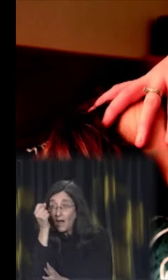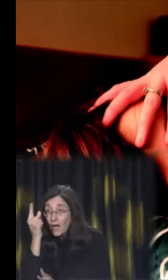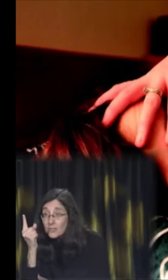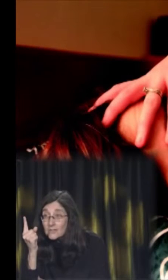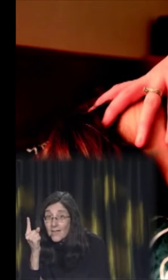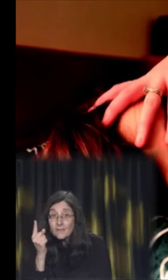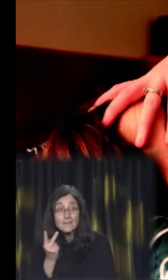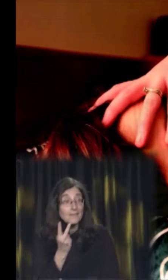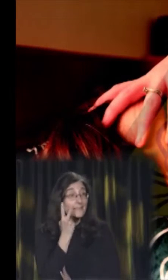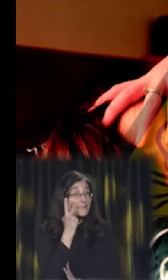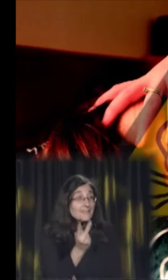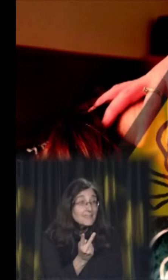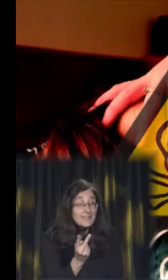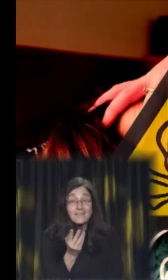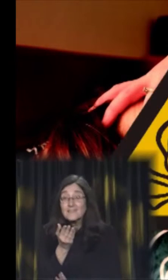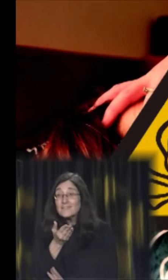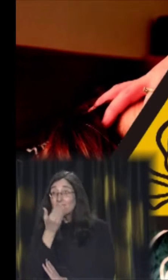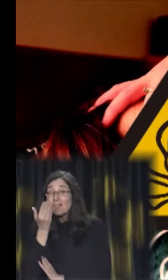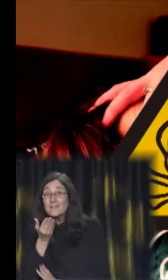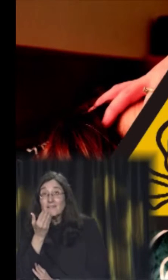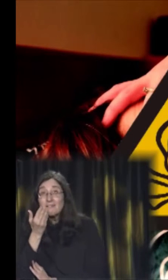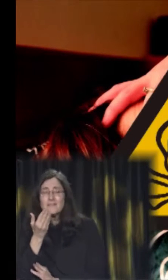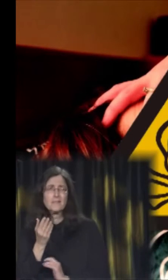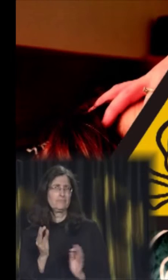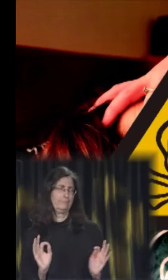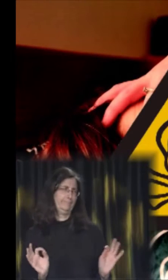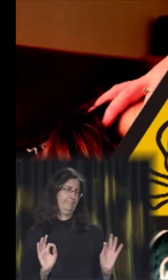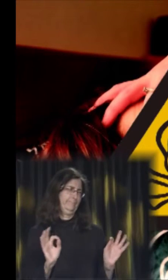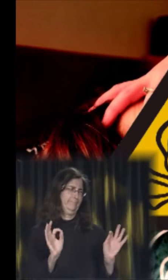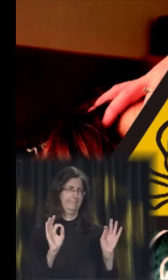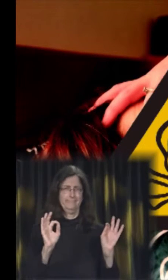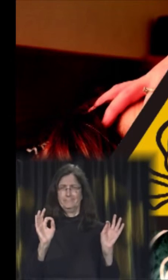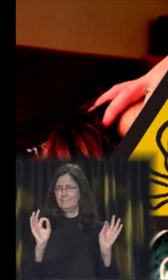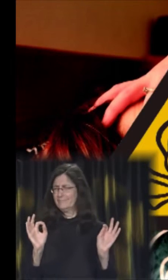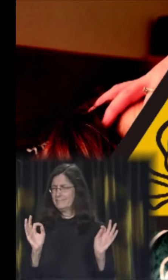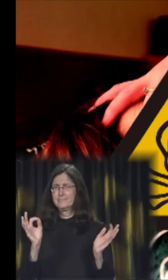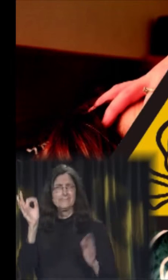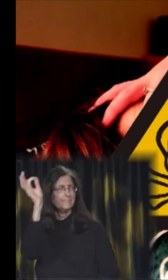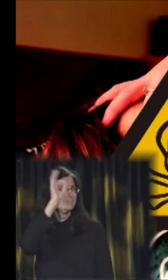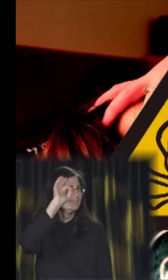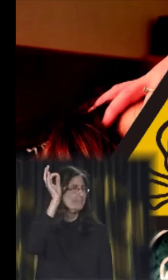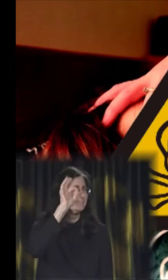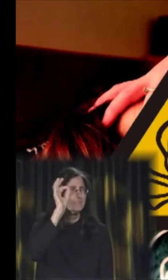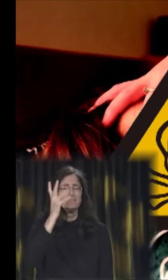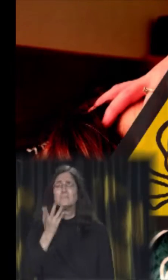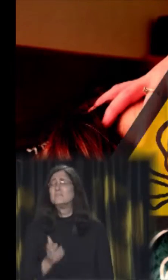It cannot be seen or smelled, and it can kill people or animals in minutes.